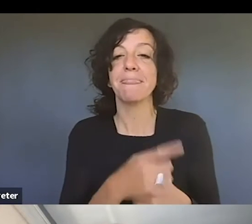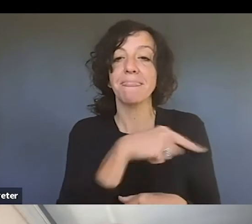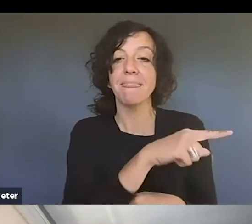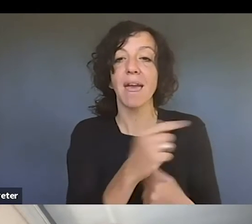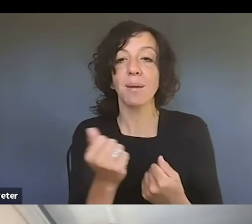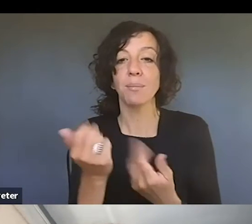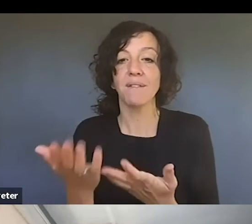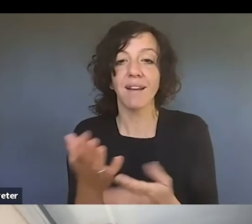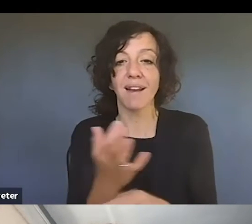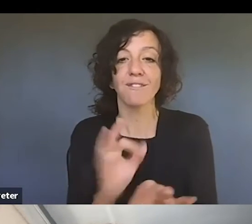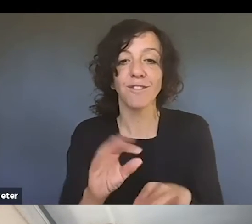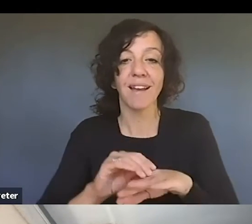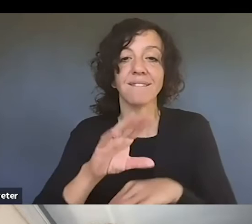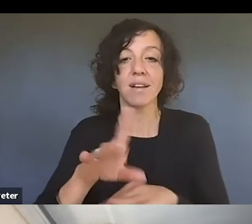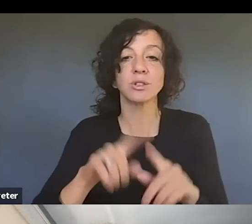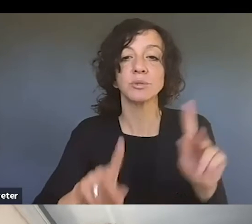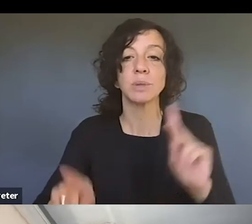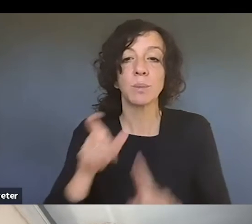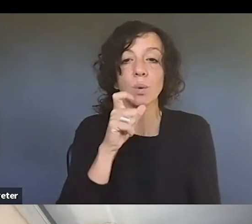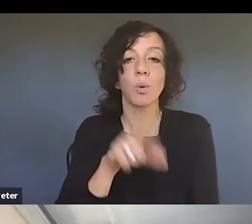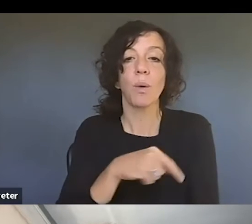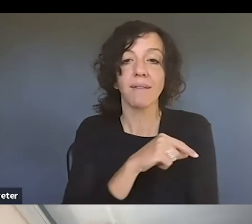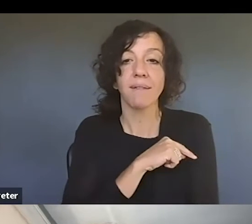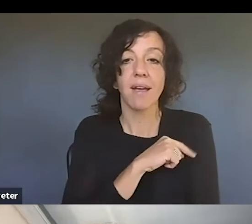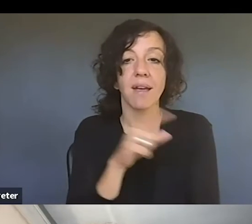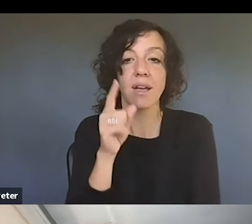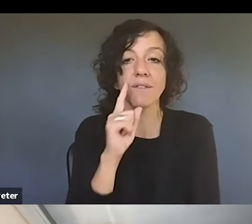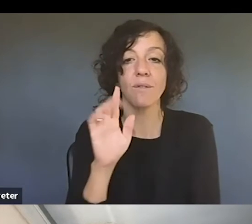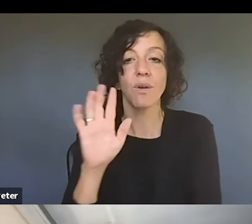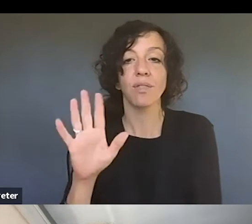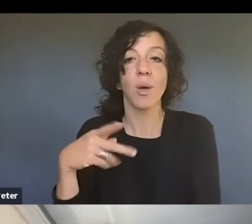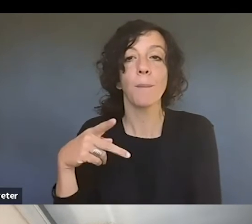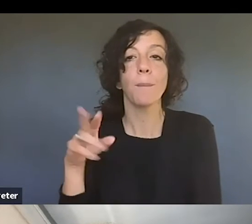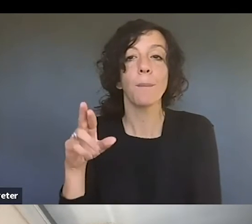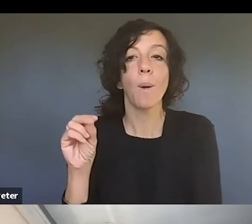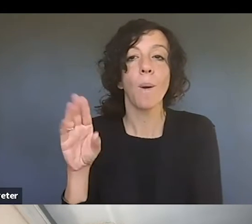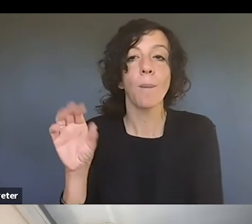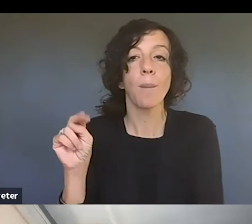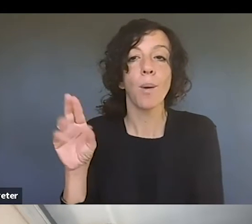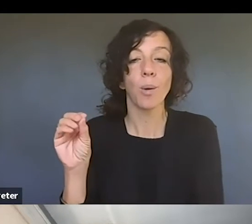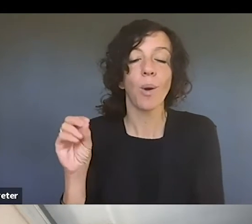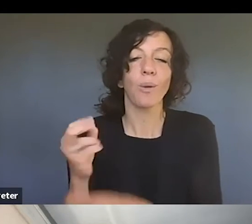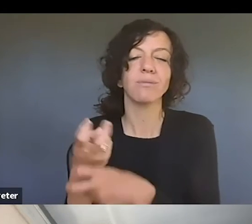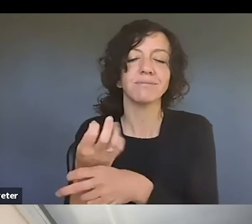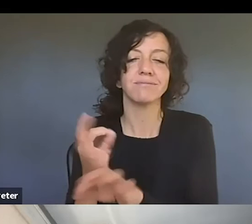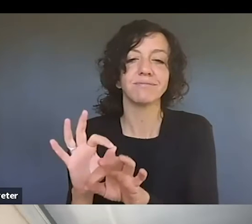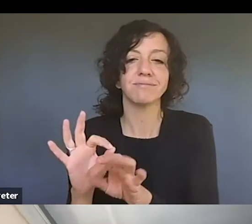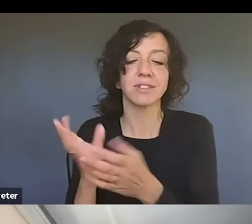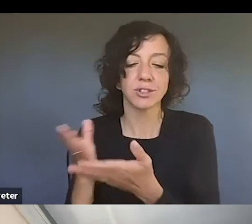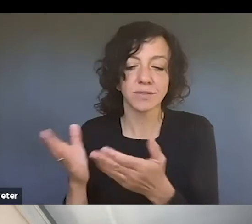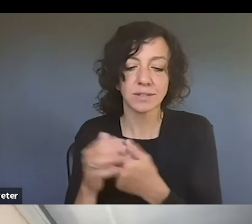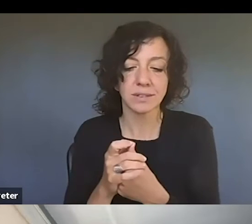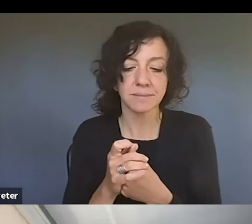uh, free advice to people who qualify for their pro bono services, um, as small